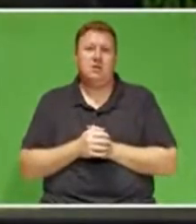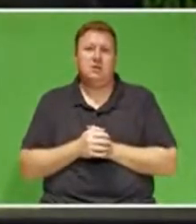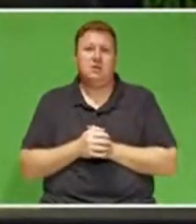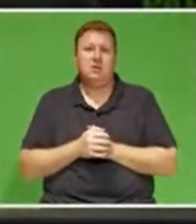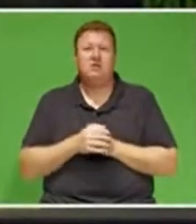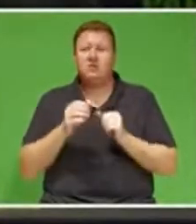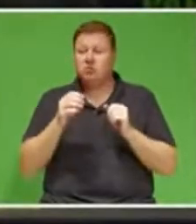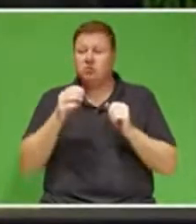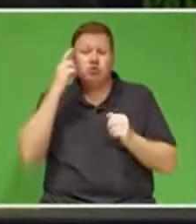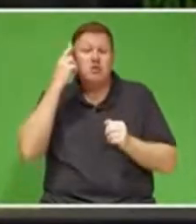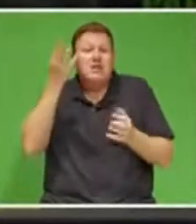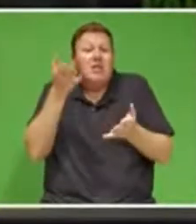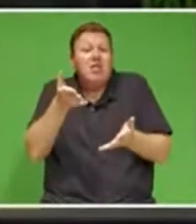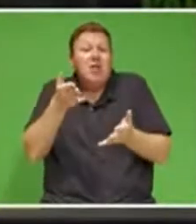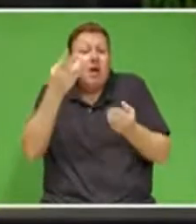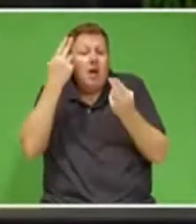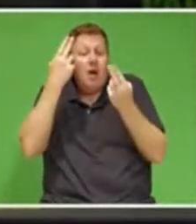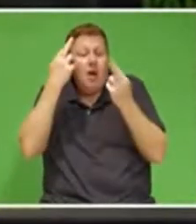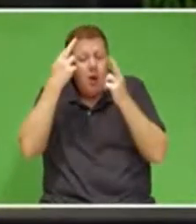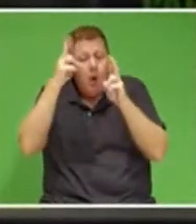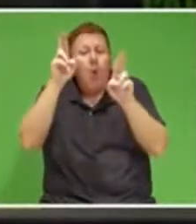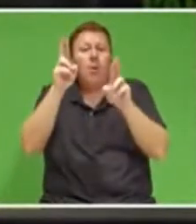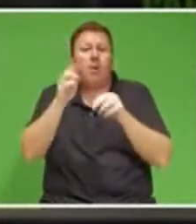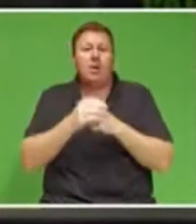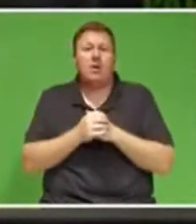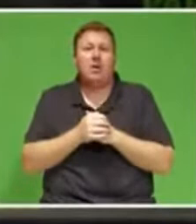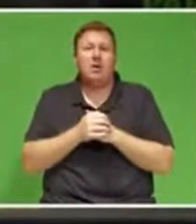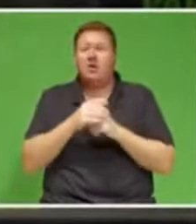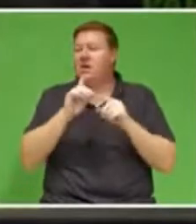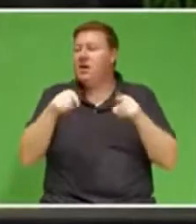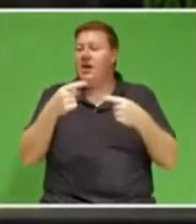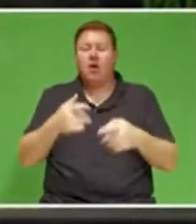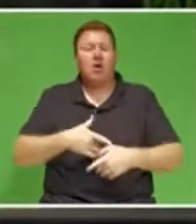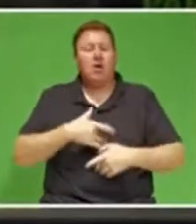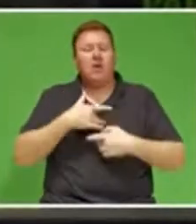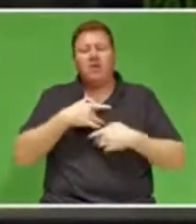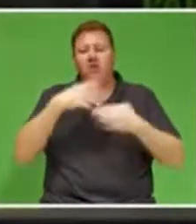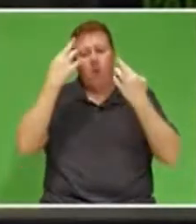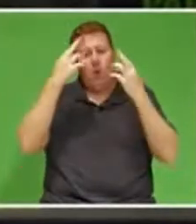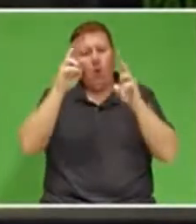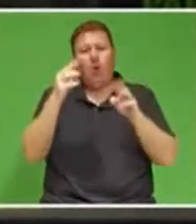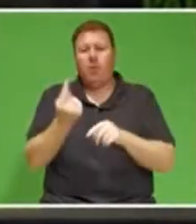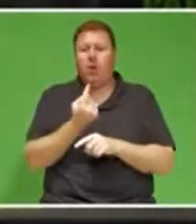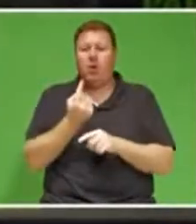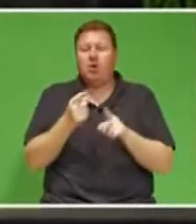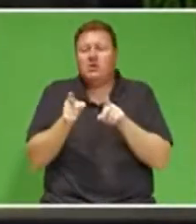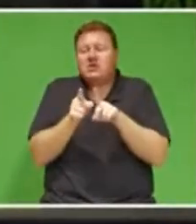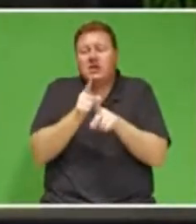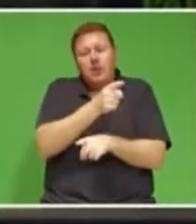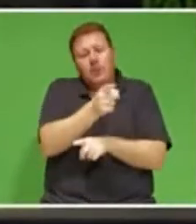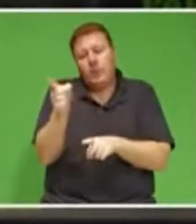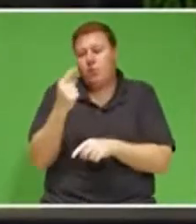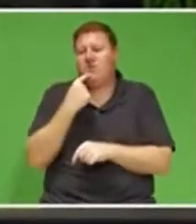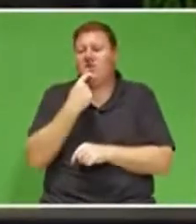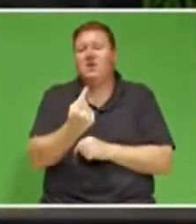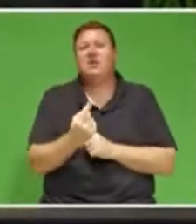for hope. But we cannot live on hope alone, as many of you have said.